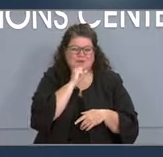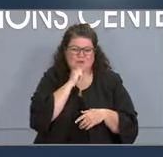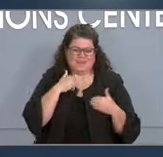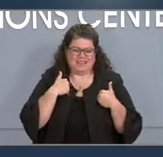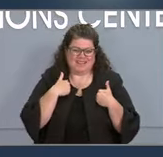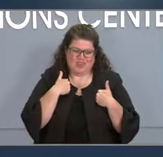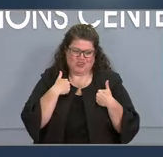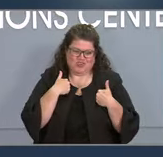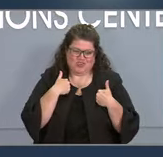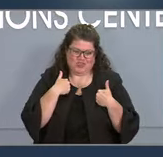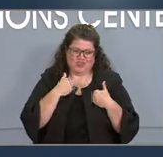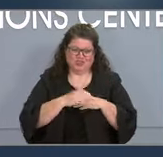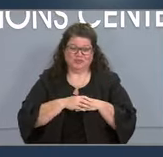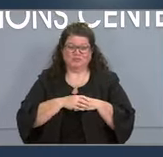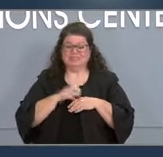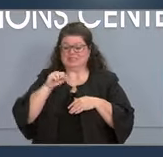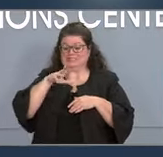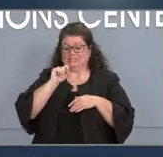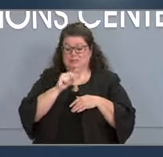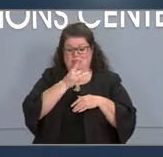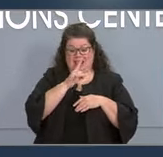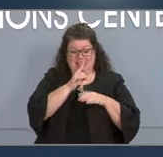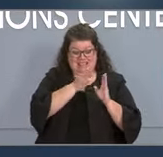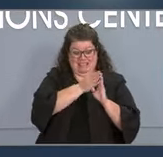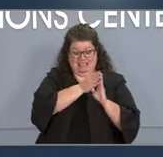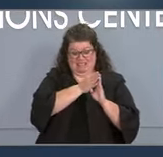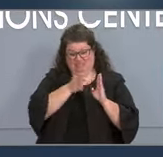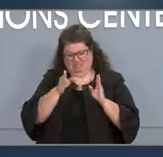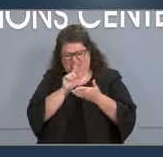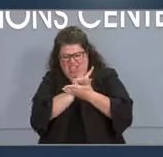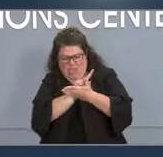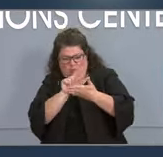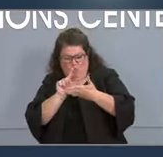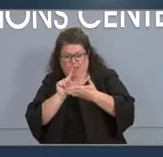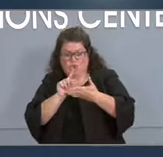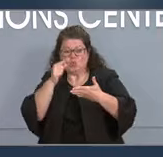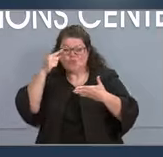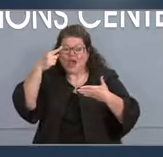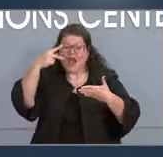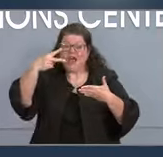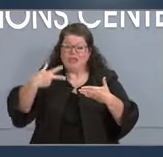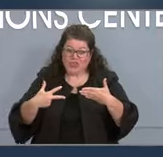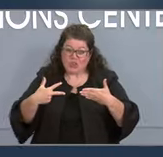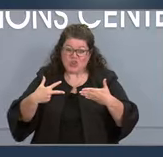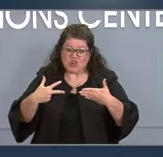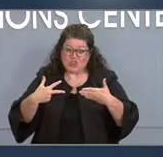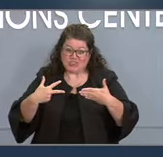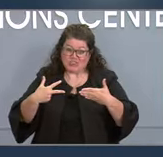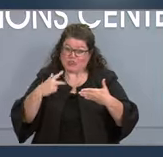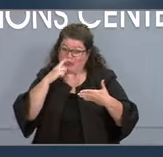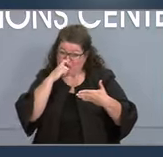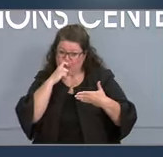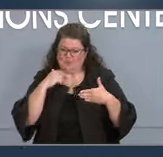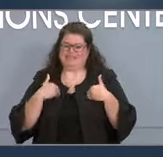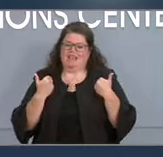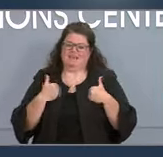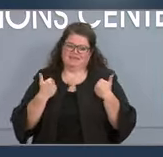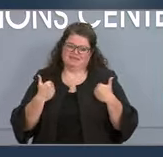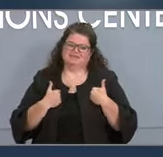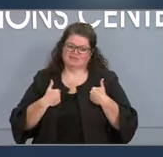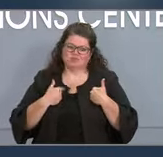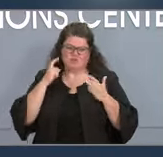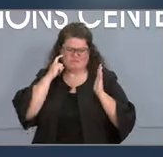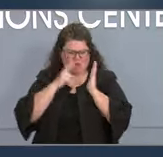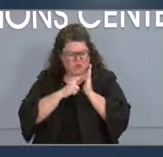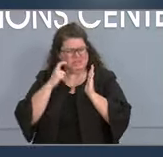week ending September 18 children made up almost a third of the state's new COVID cases. That's a trend we have seen